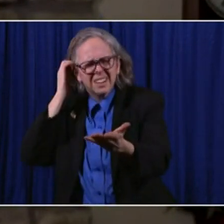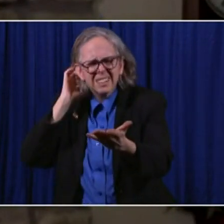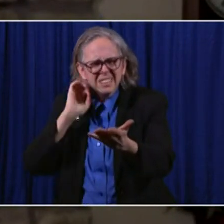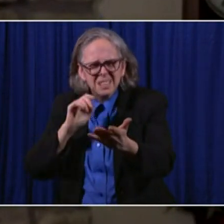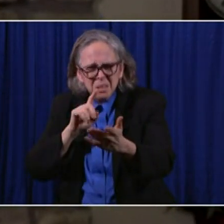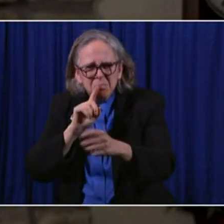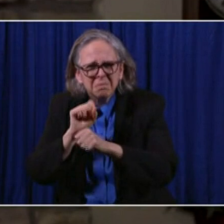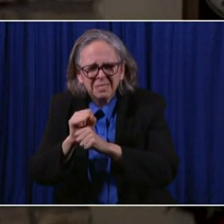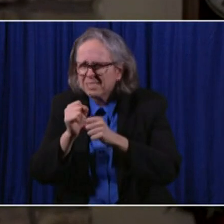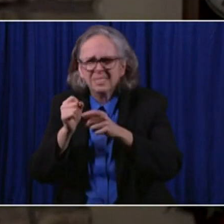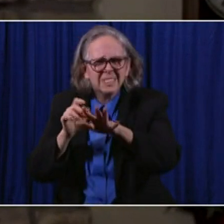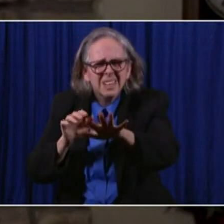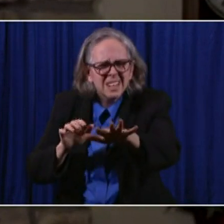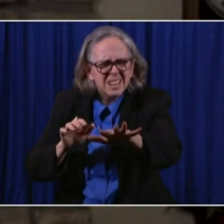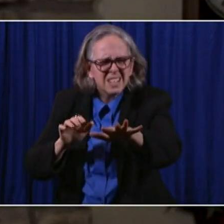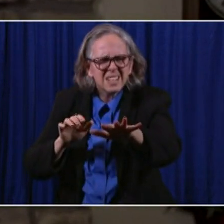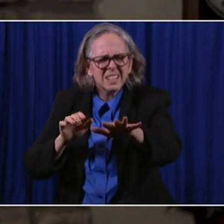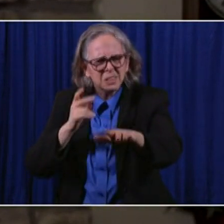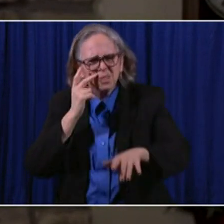And we saw,